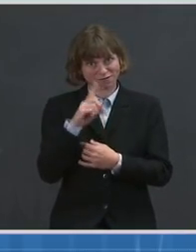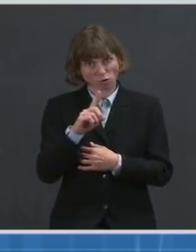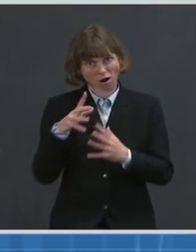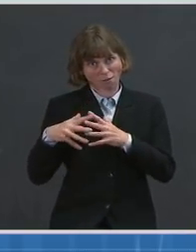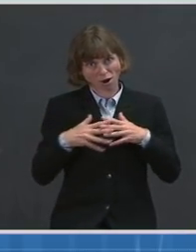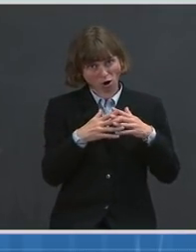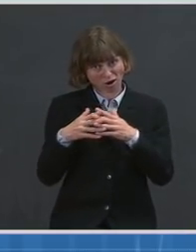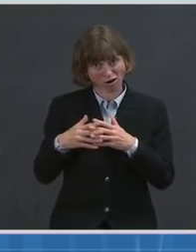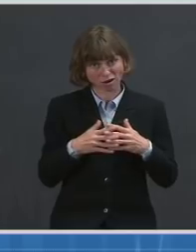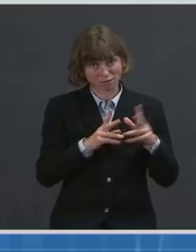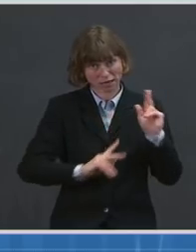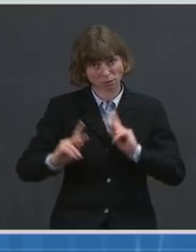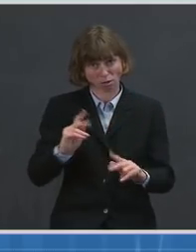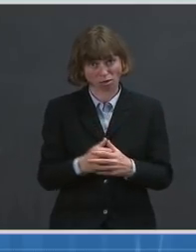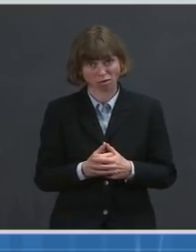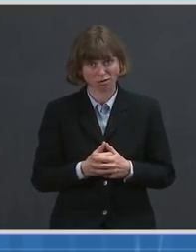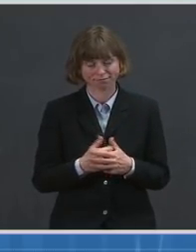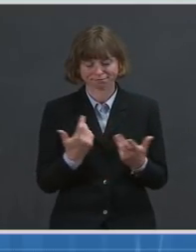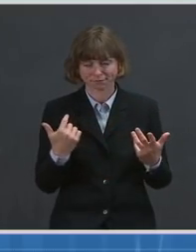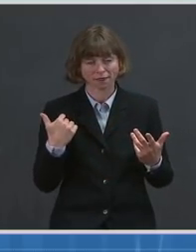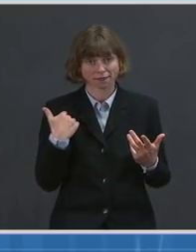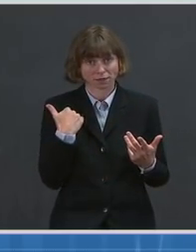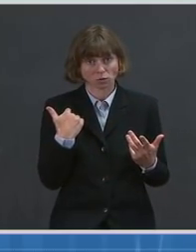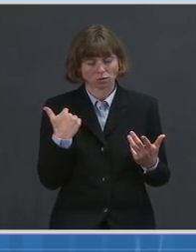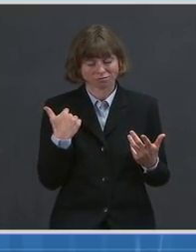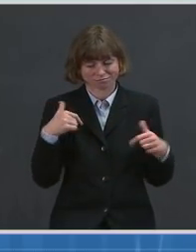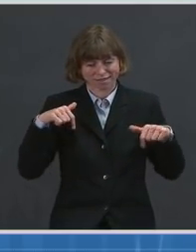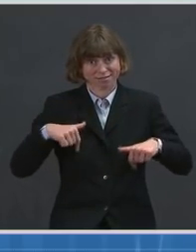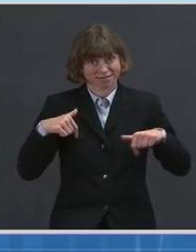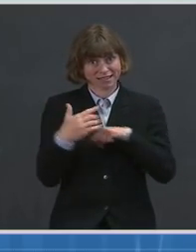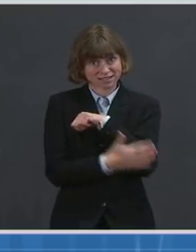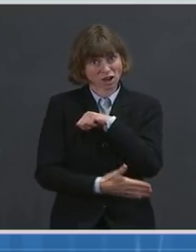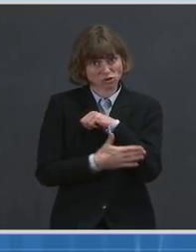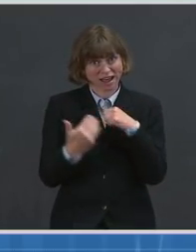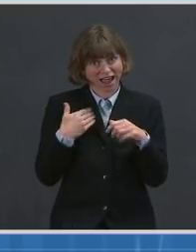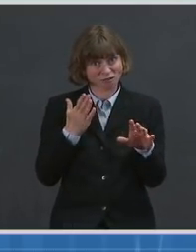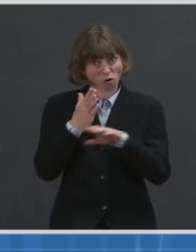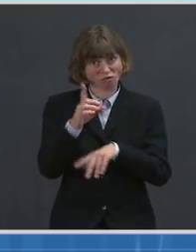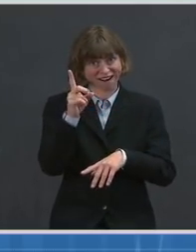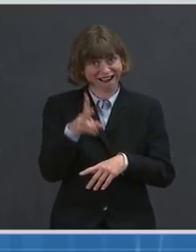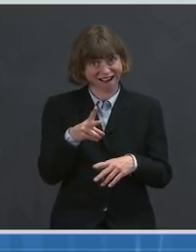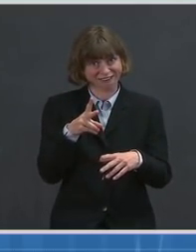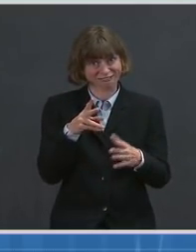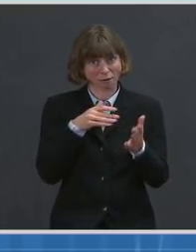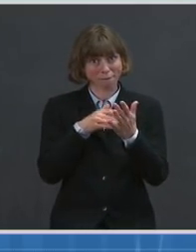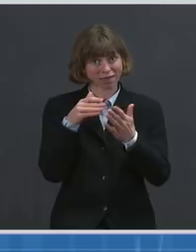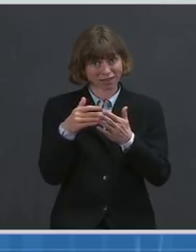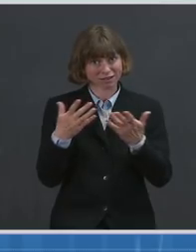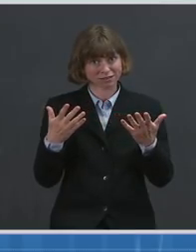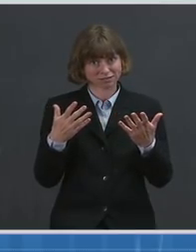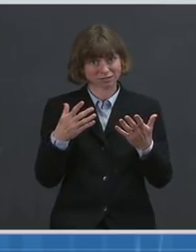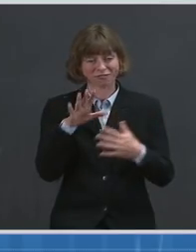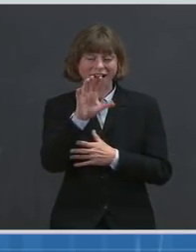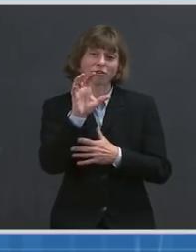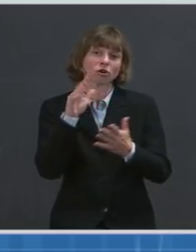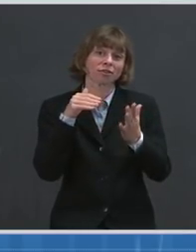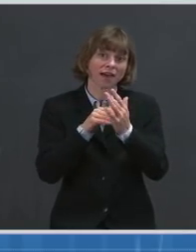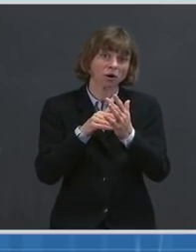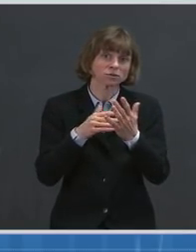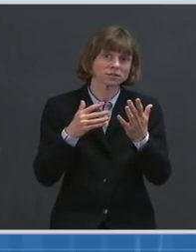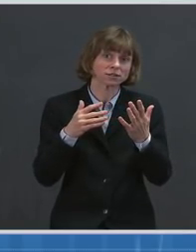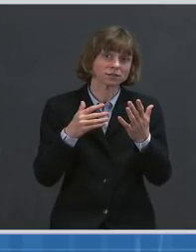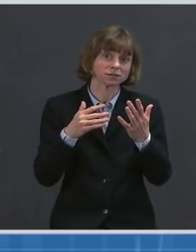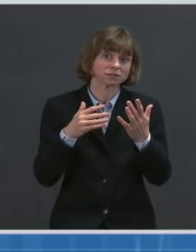have suffered over a half million deaths, more than any country in the world. So we're rightly